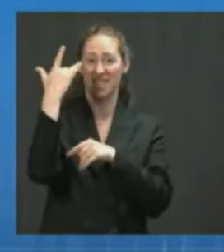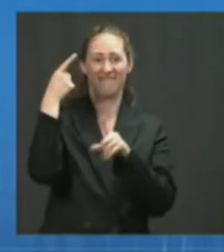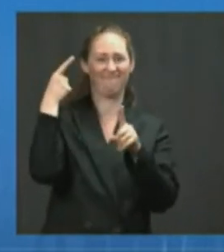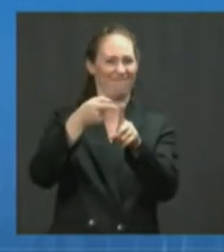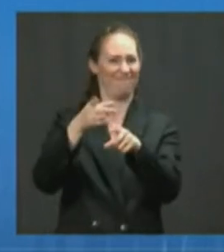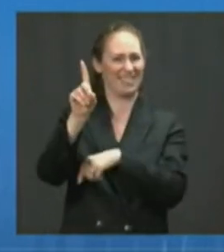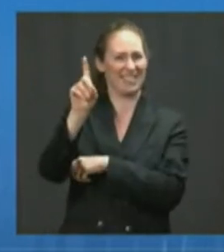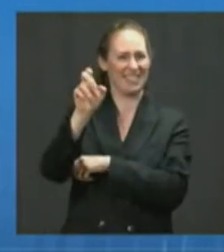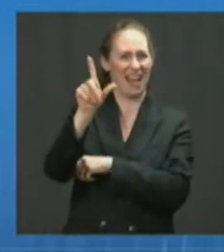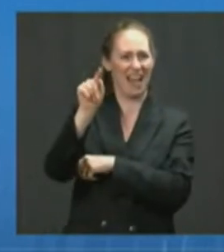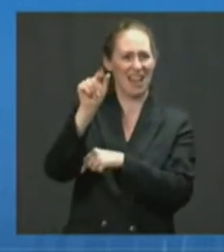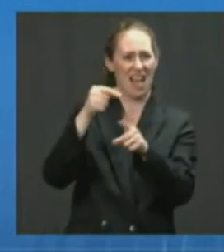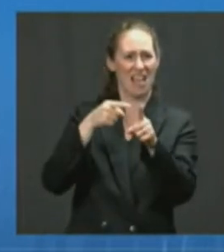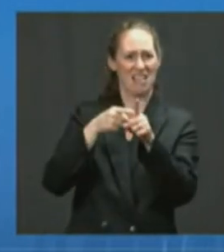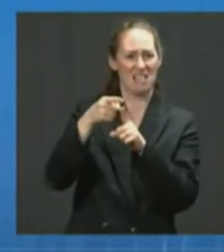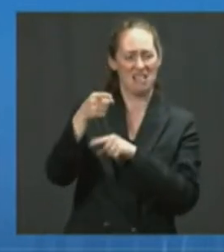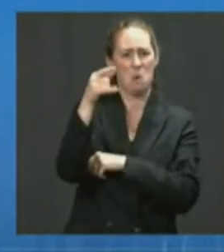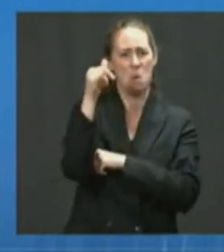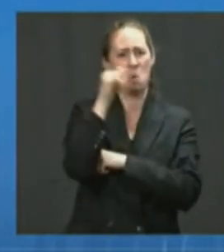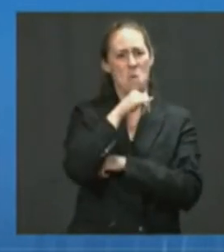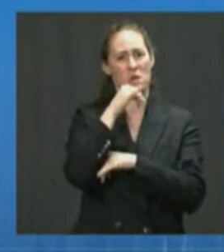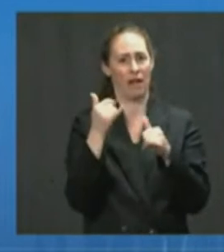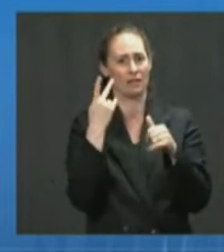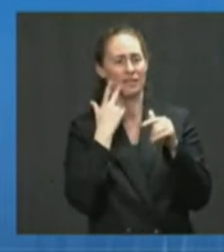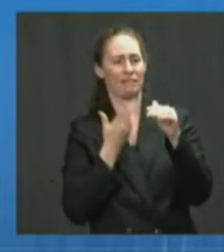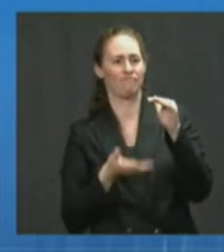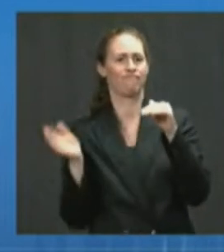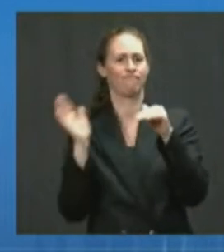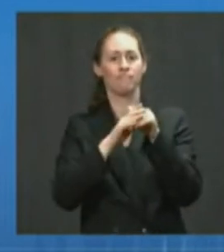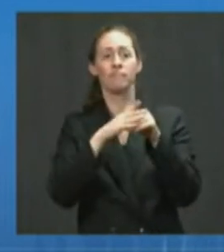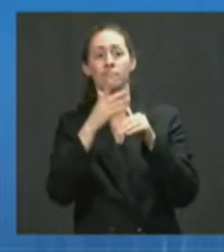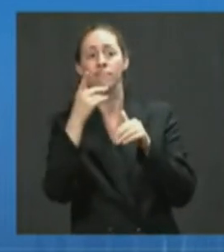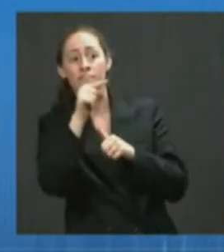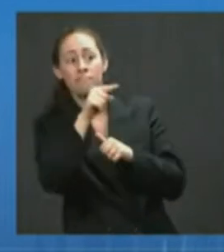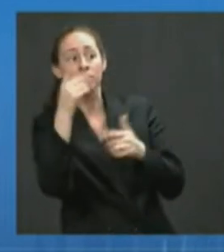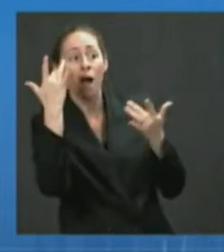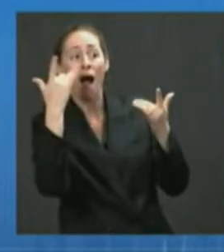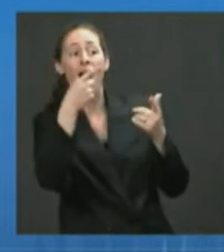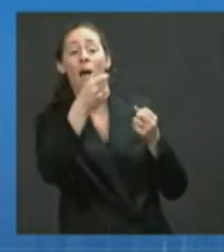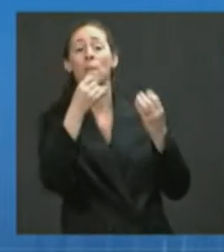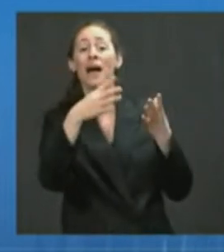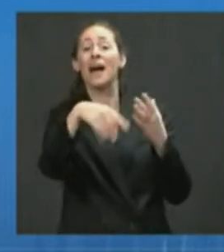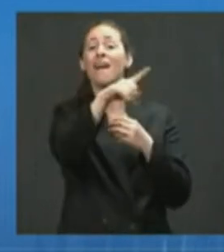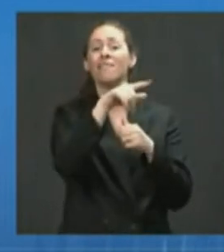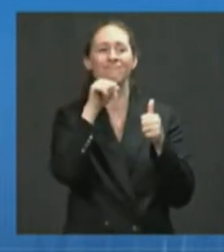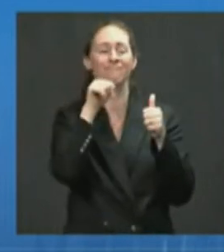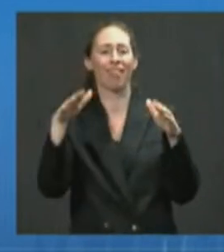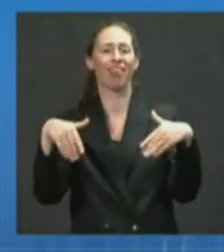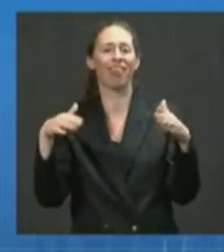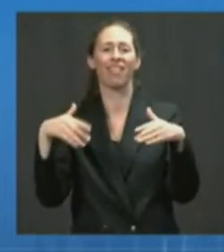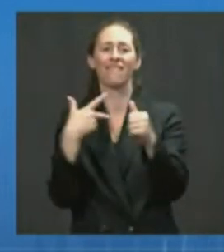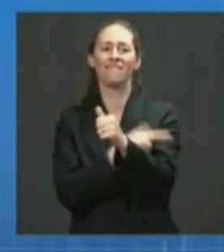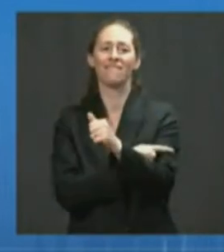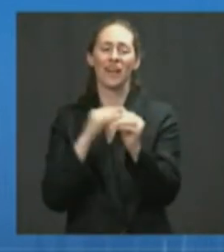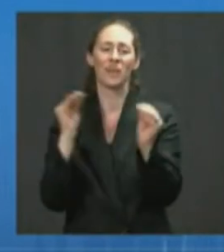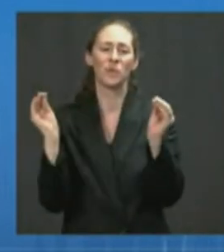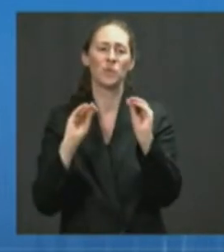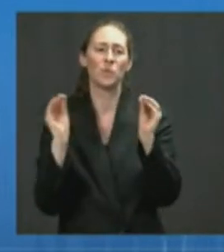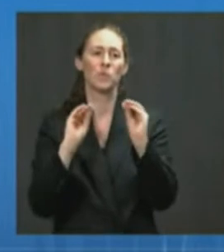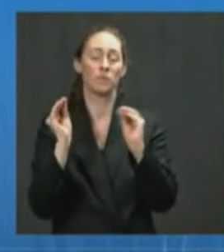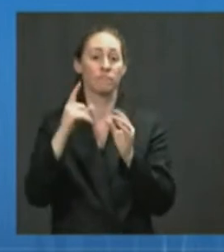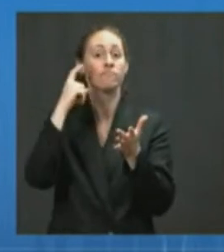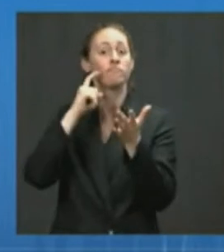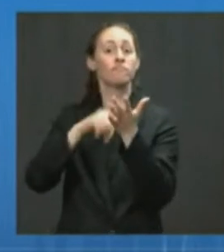high. And many of these areas have low vaccine coverage in areas with high vaccine coverage and low